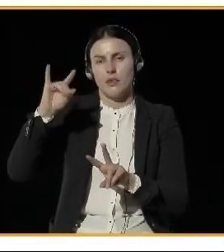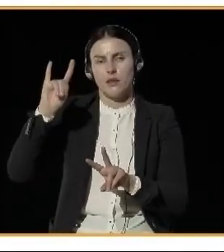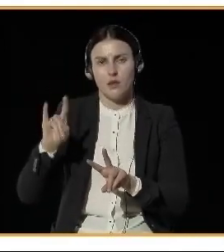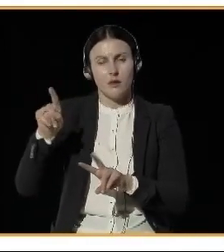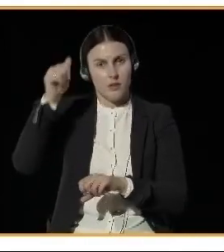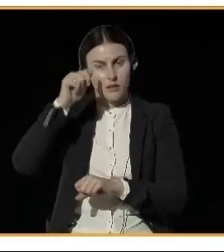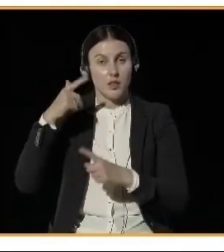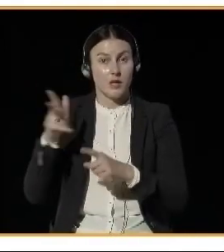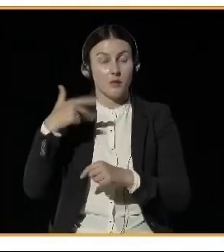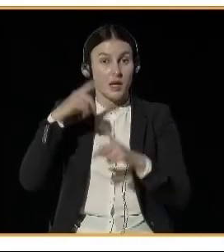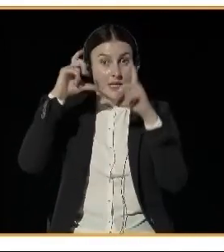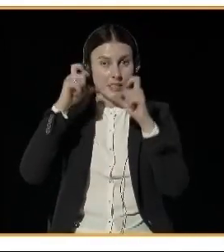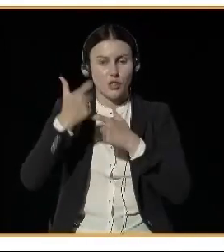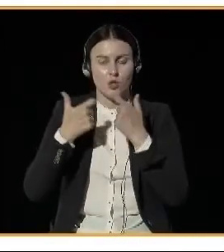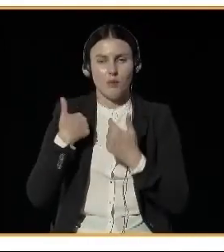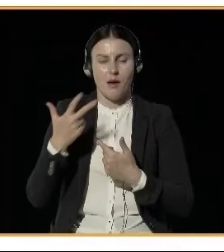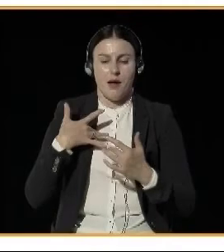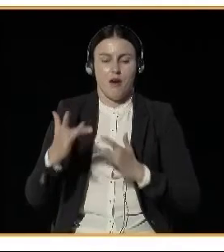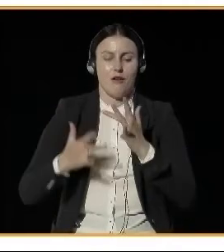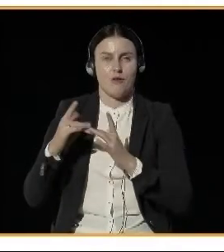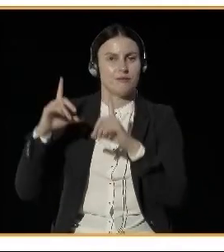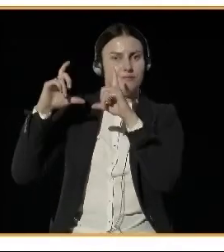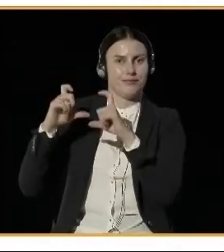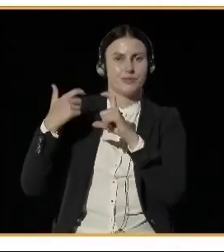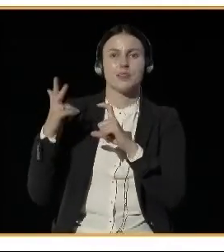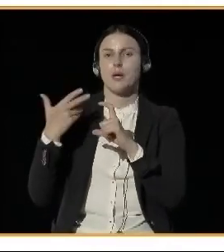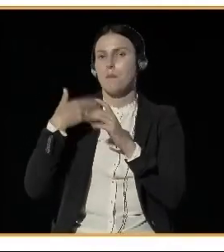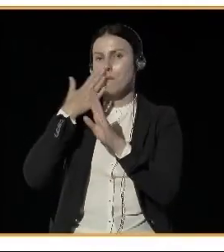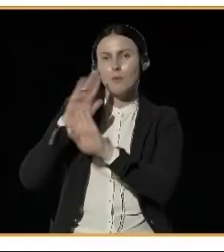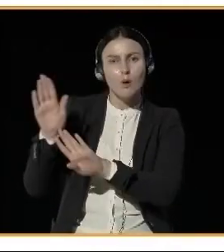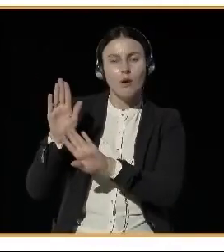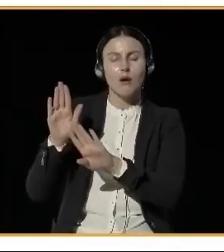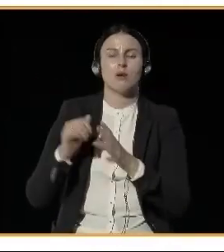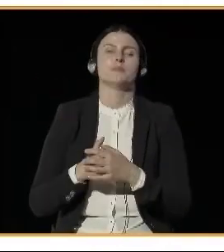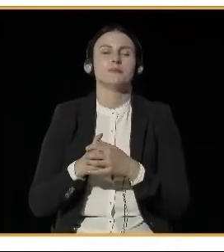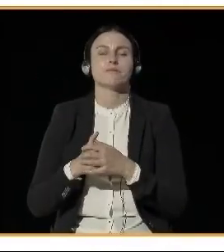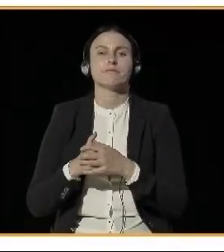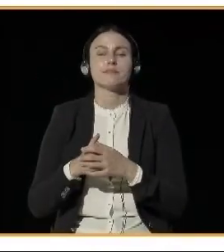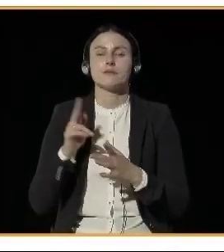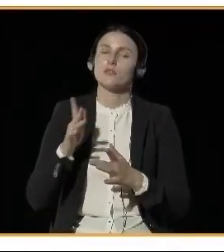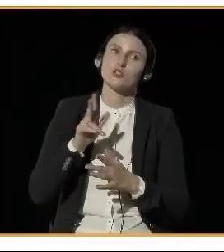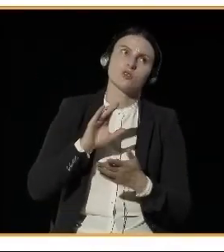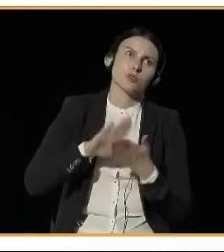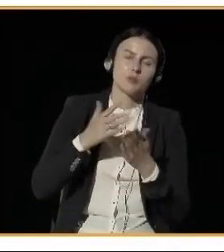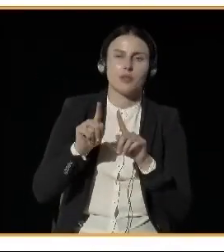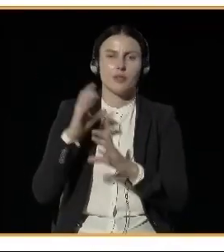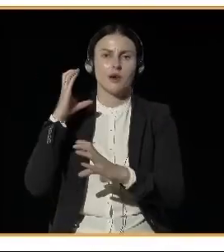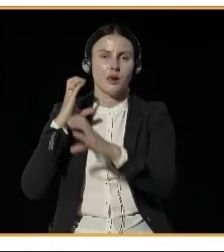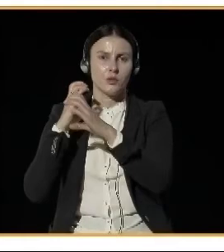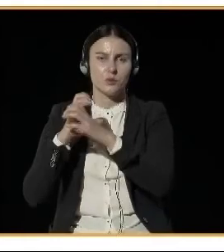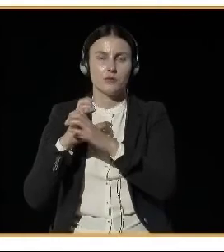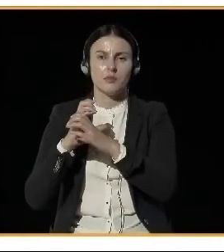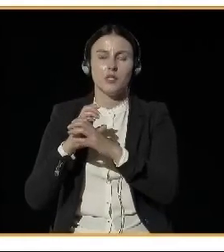instead of a polluting car. So by using social media also, we